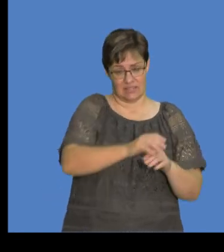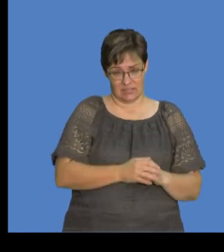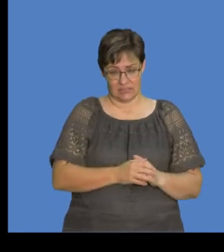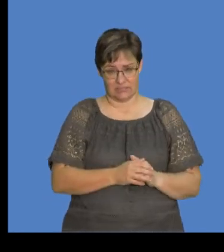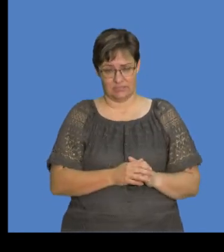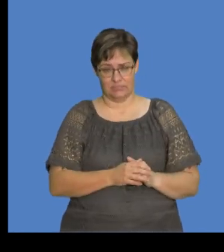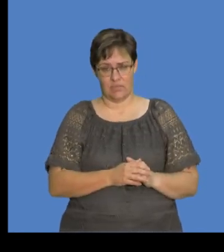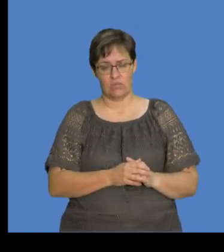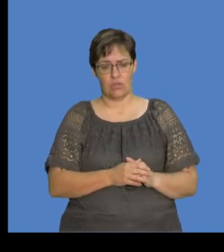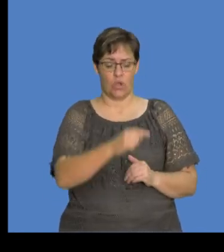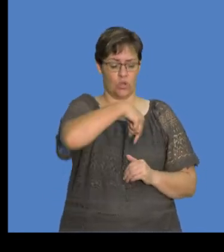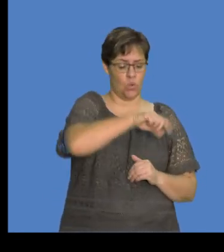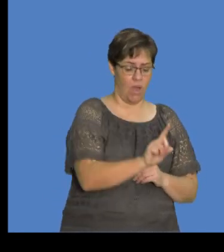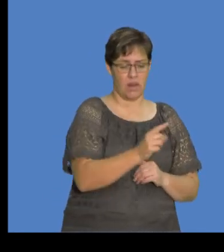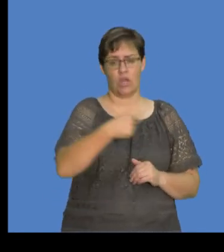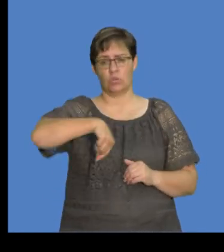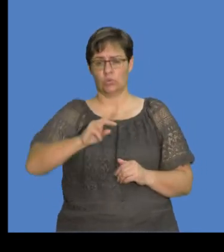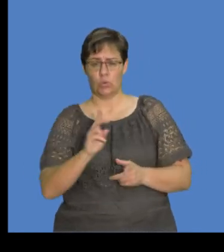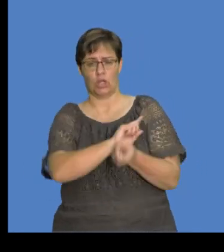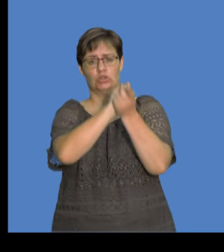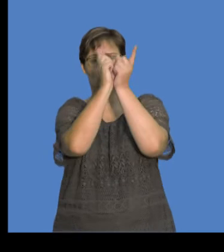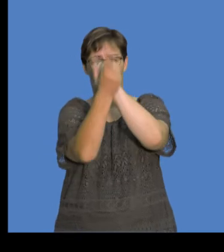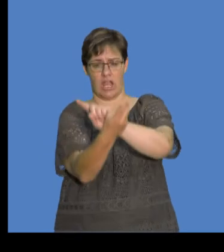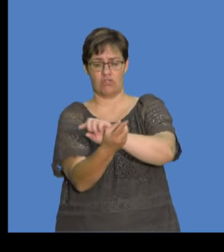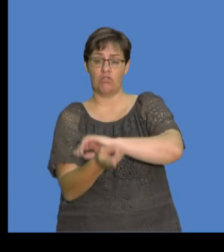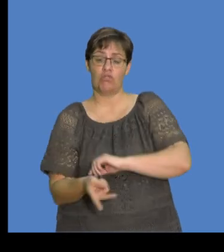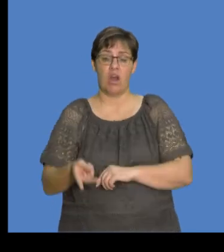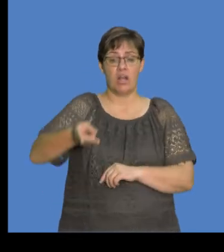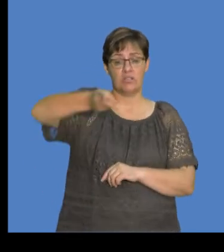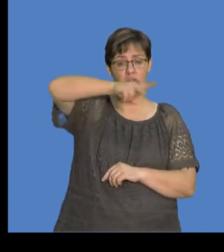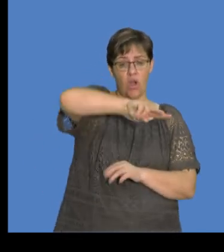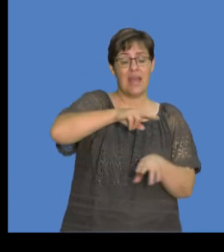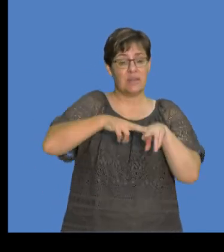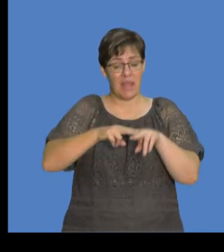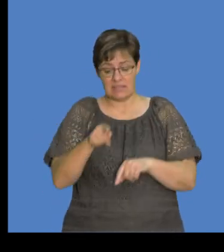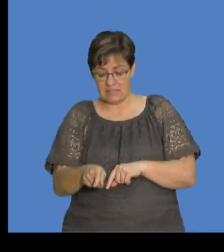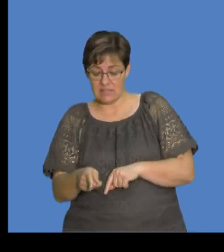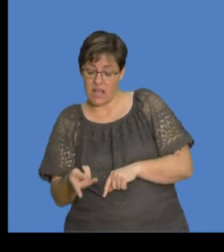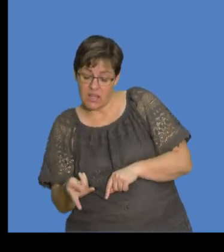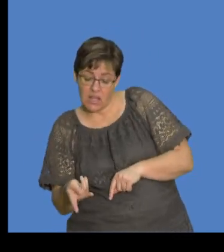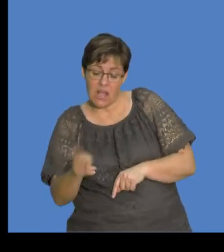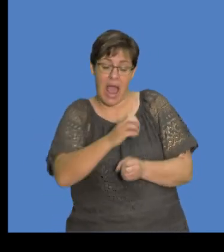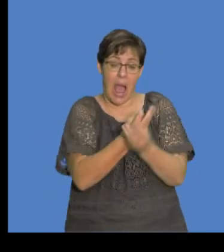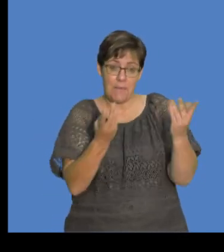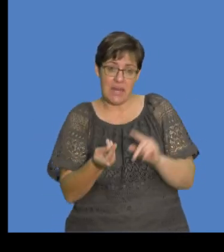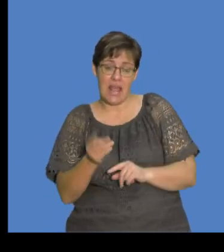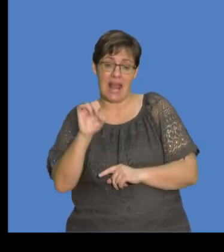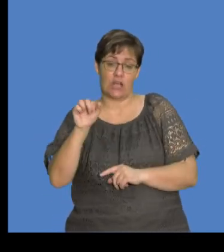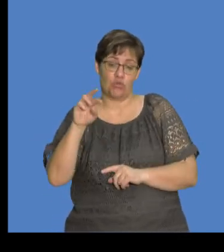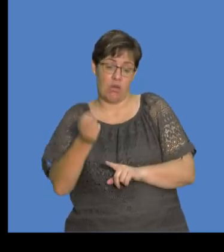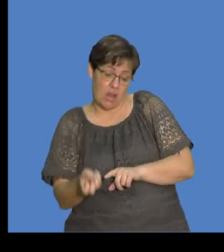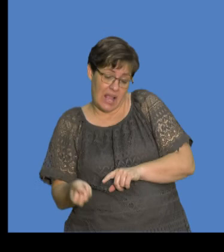change in charge of both Q1 and Q2 during the transfer has to do with the number of electrons that were